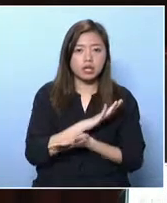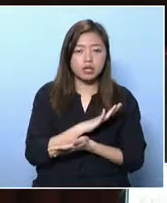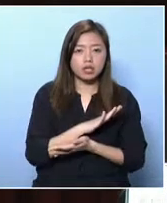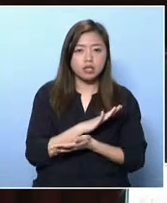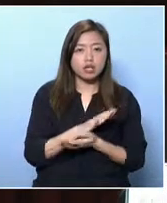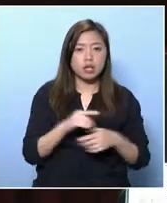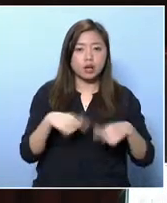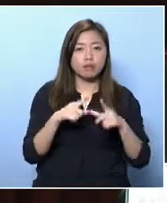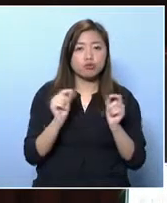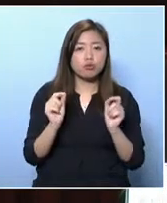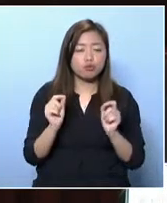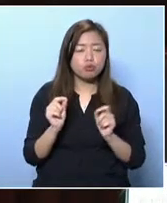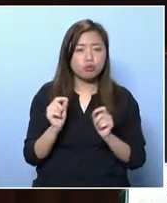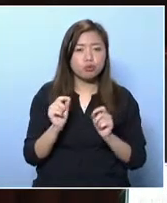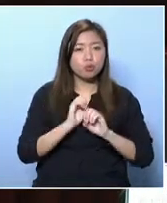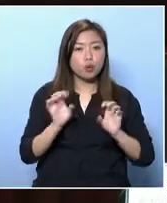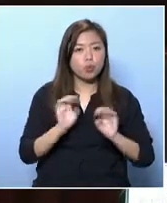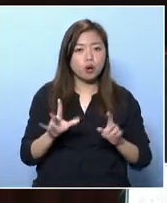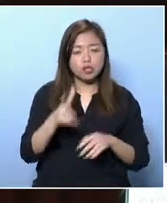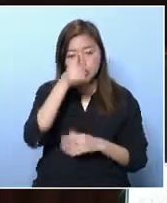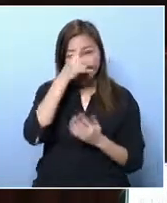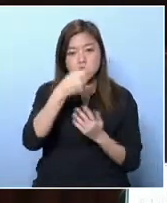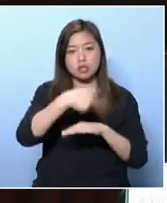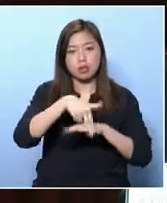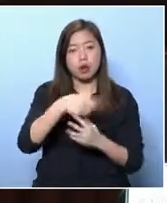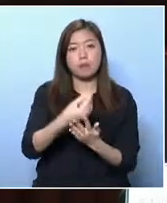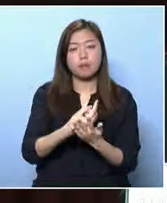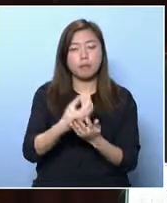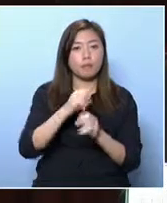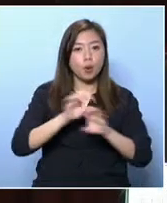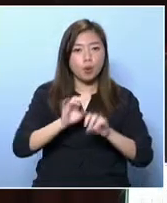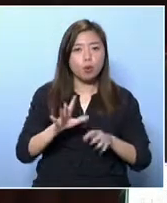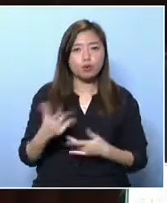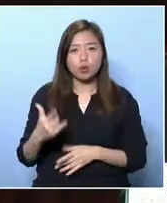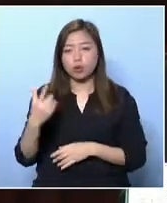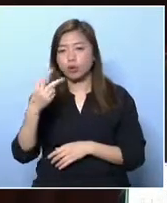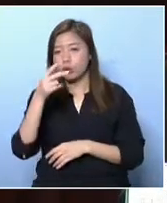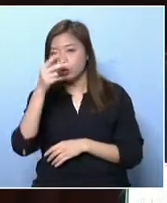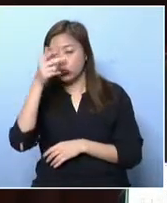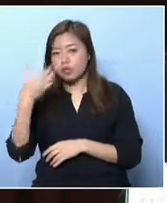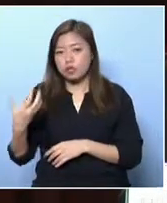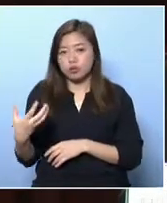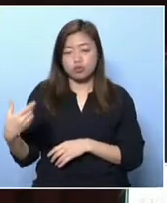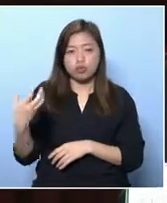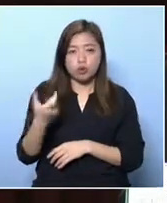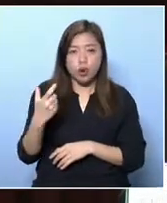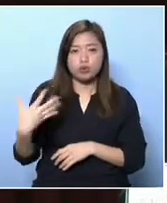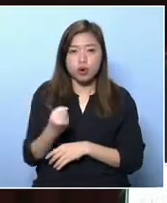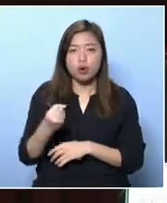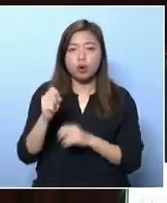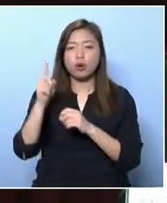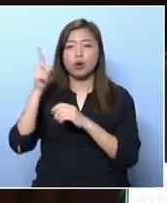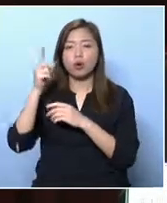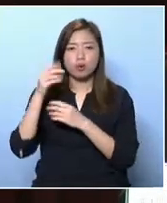grassroot families? The CEO published a policy address, and the